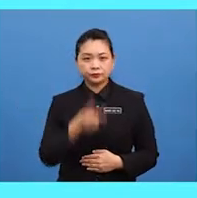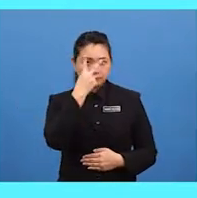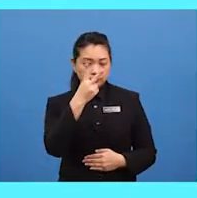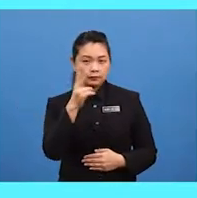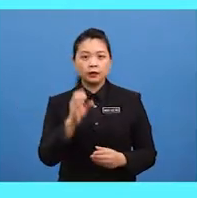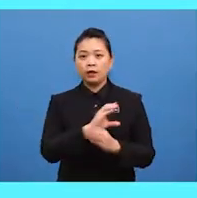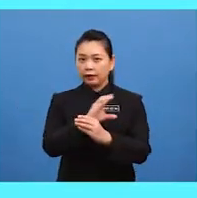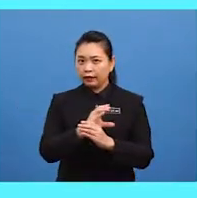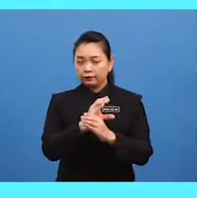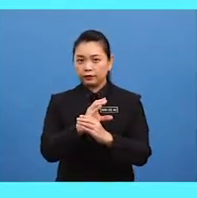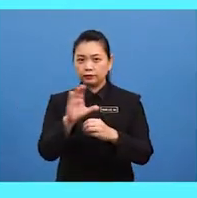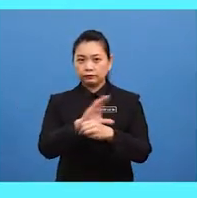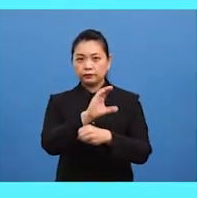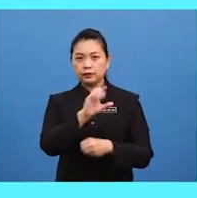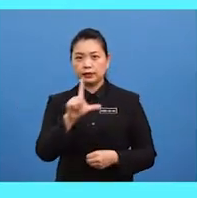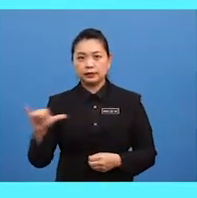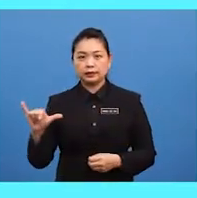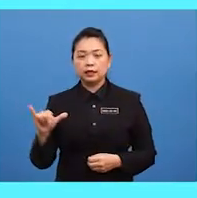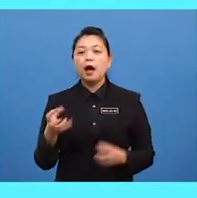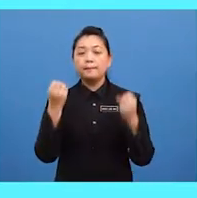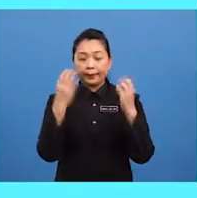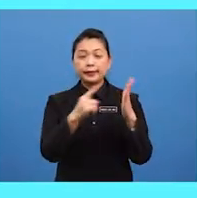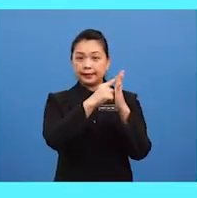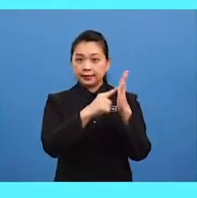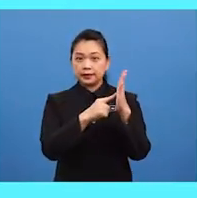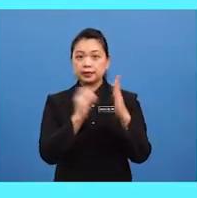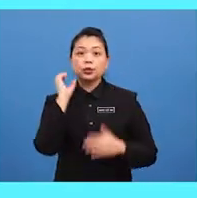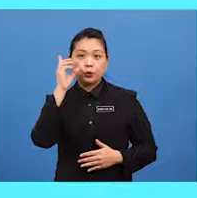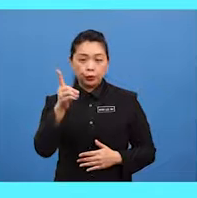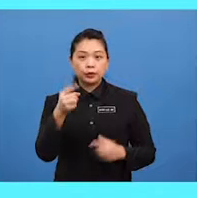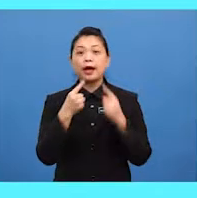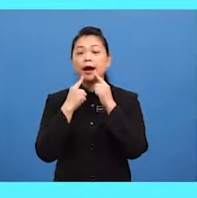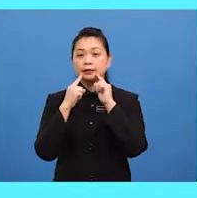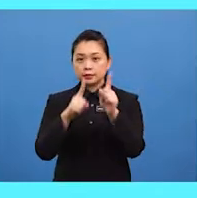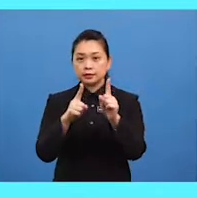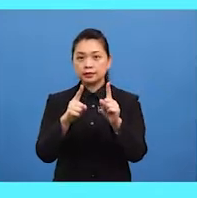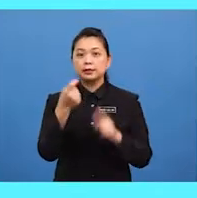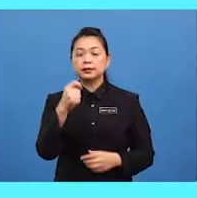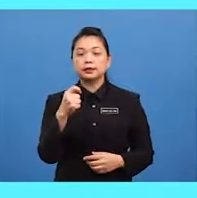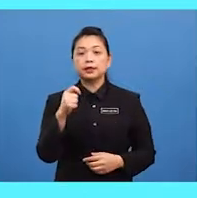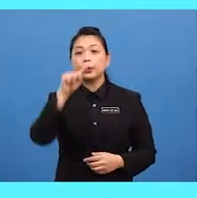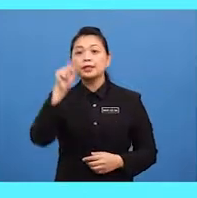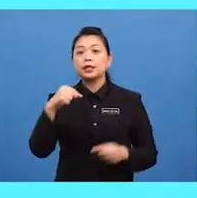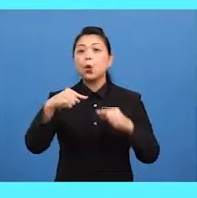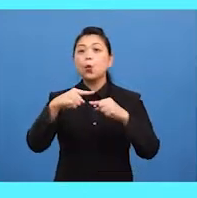there are many details that could answer the question WHEN